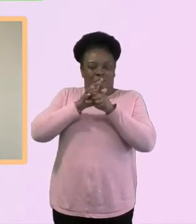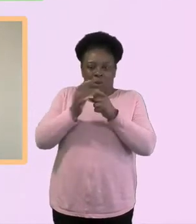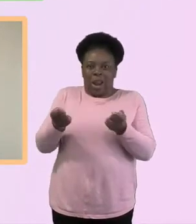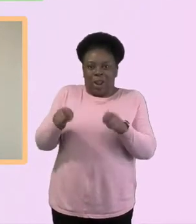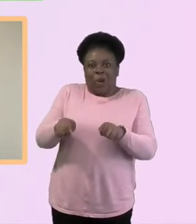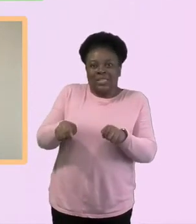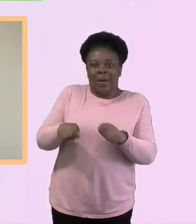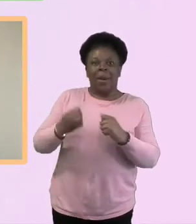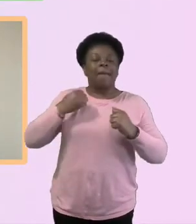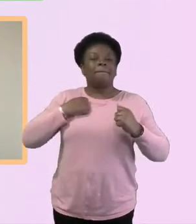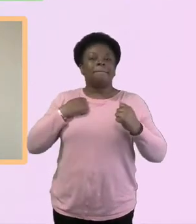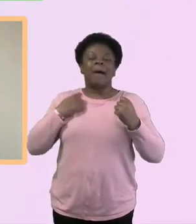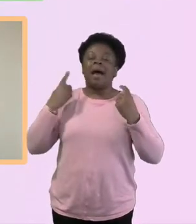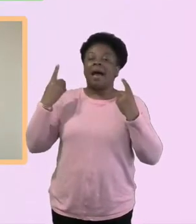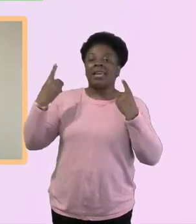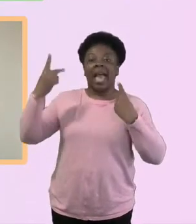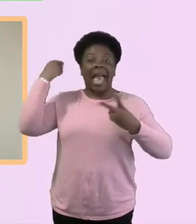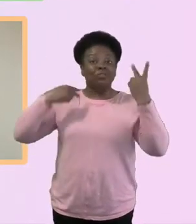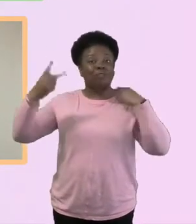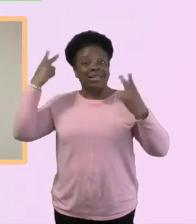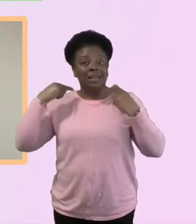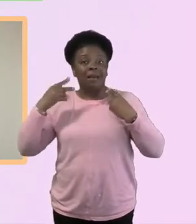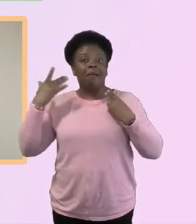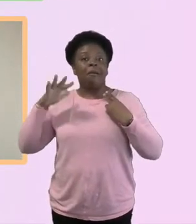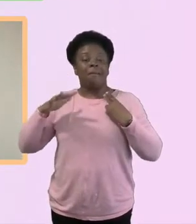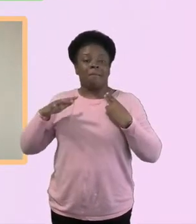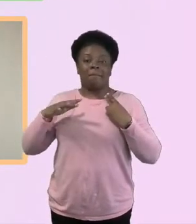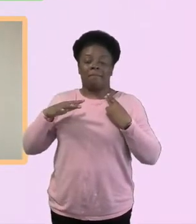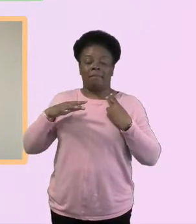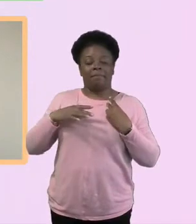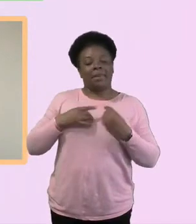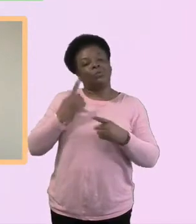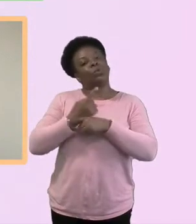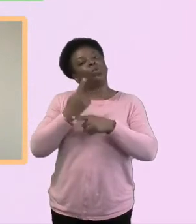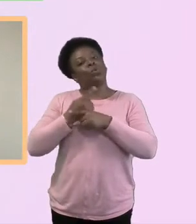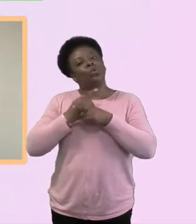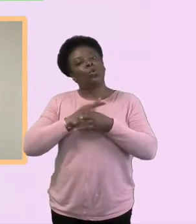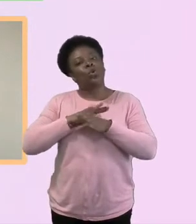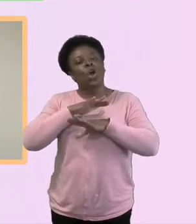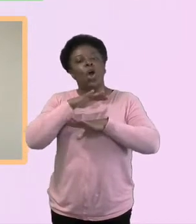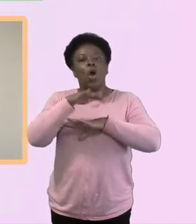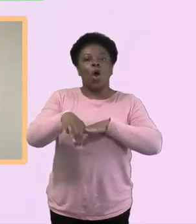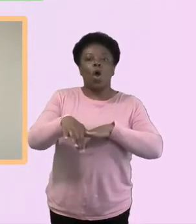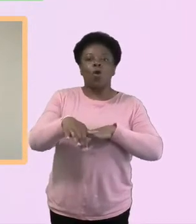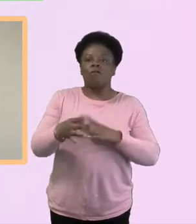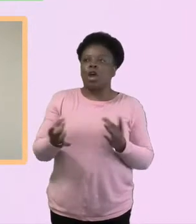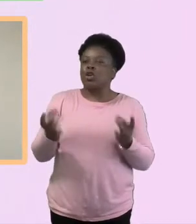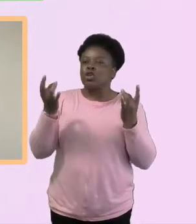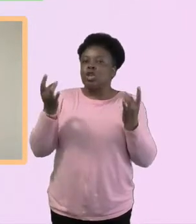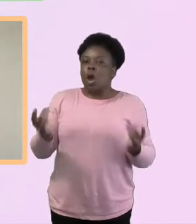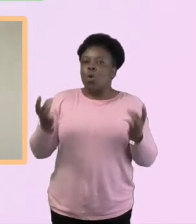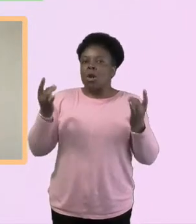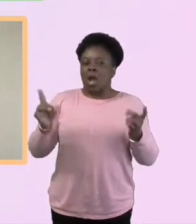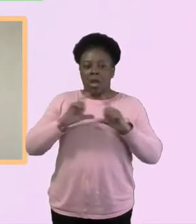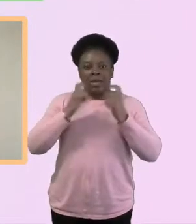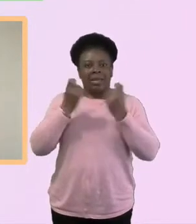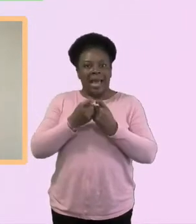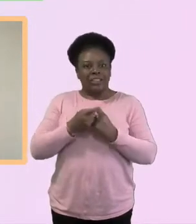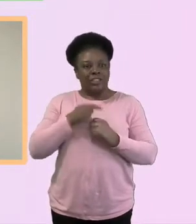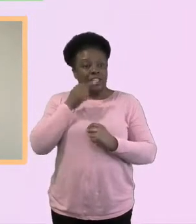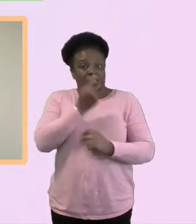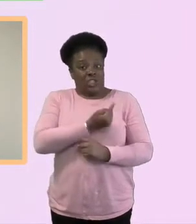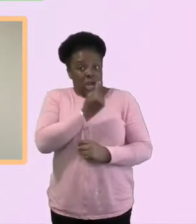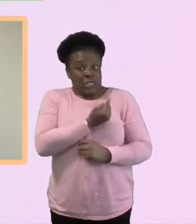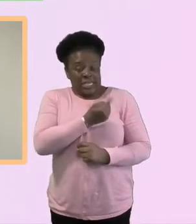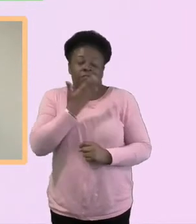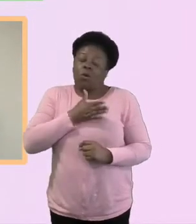tonal yoga class that she went to and me sat there thinking, I mean, what she said was weird, you